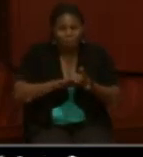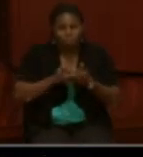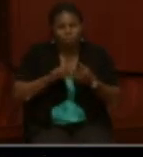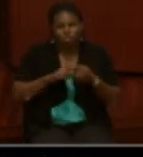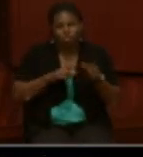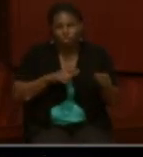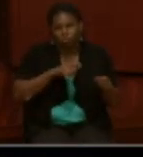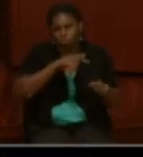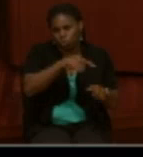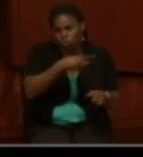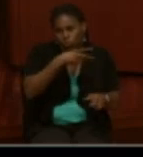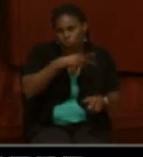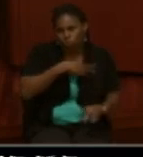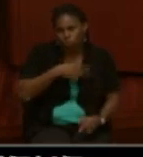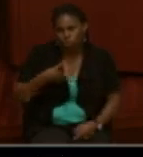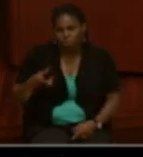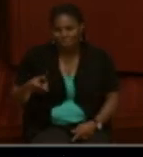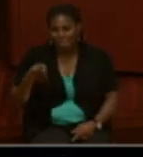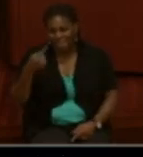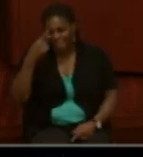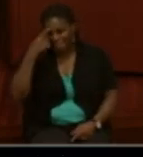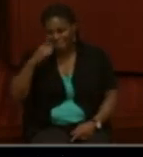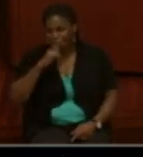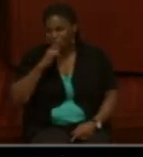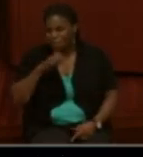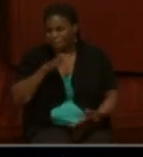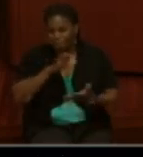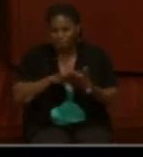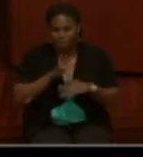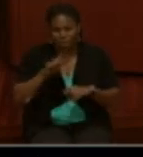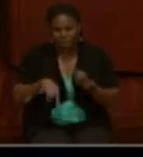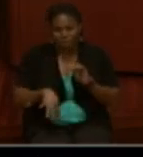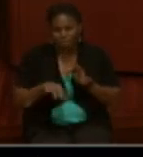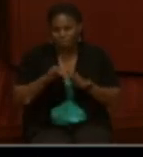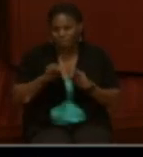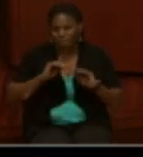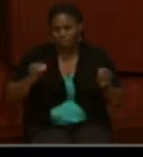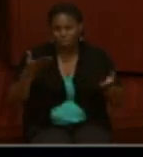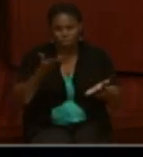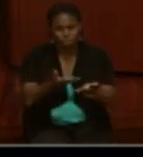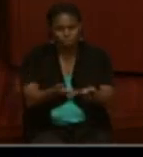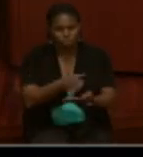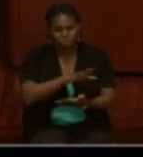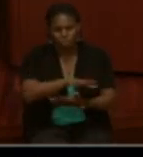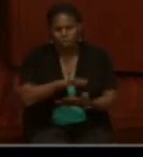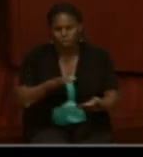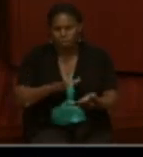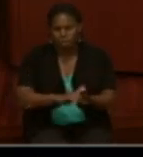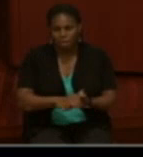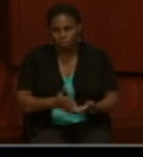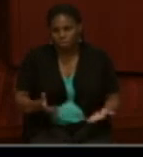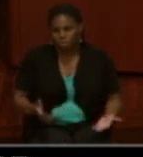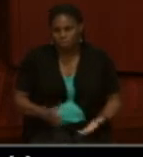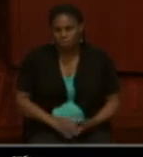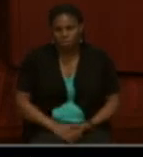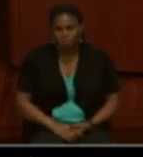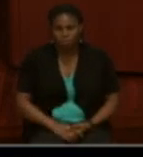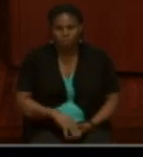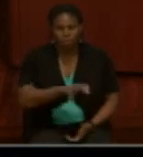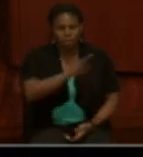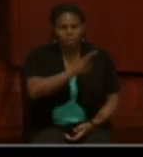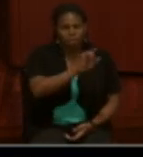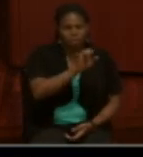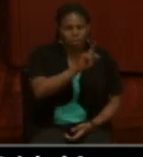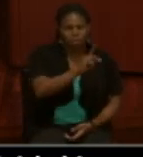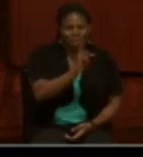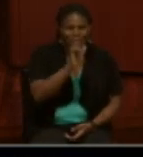The pension examiner seems to think that they weren't married and couldn't find any proof of their marriage. Blake later died in